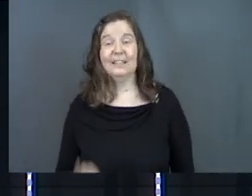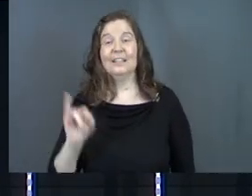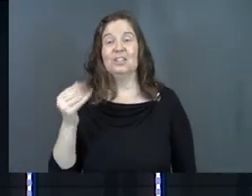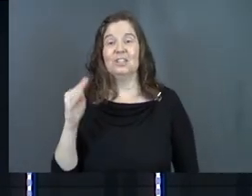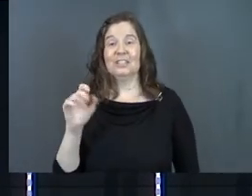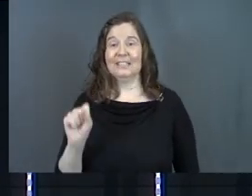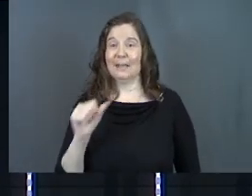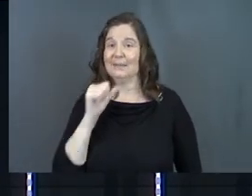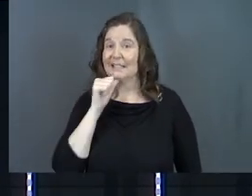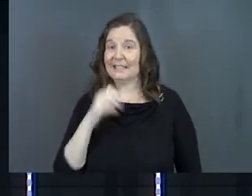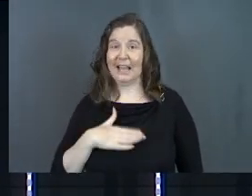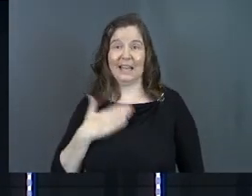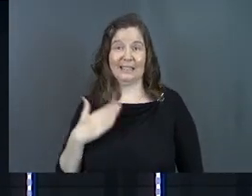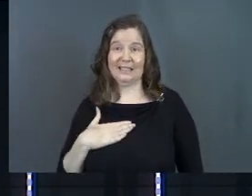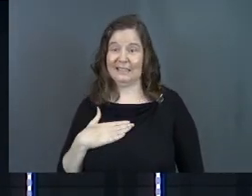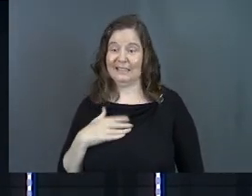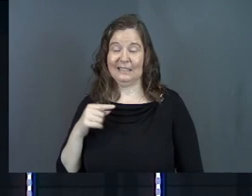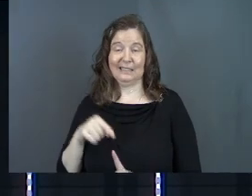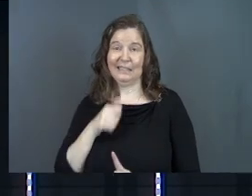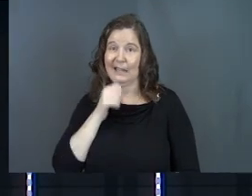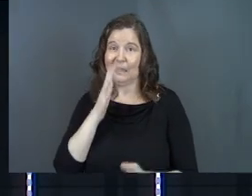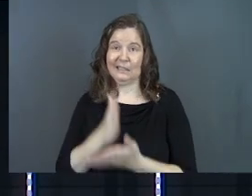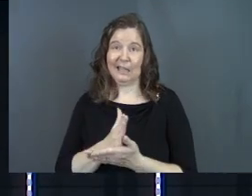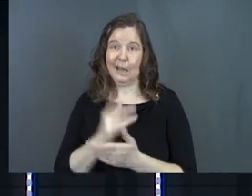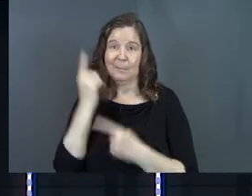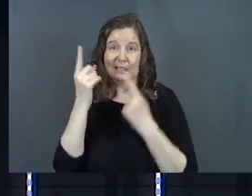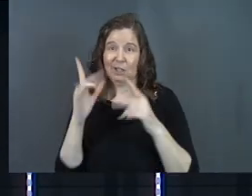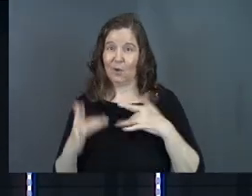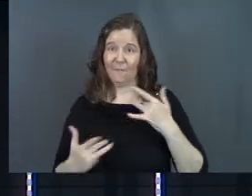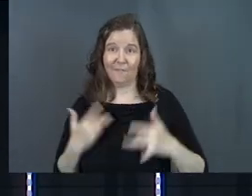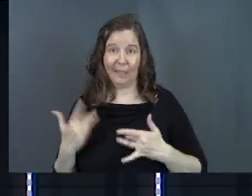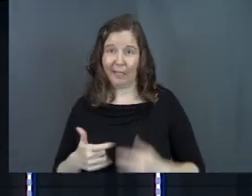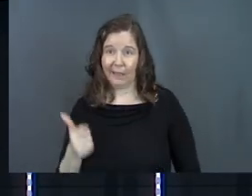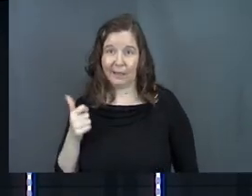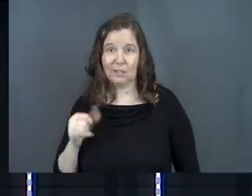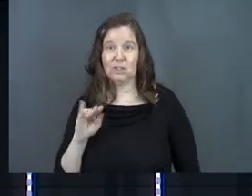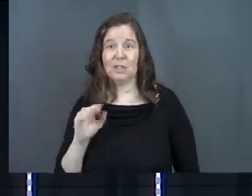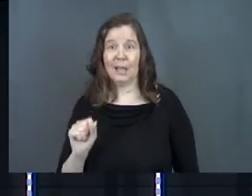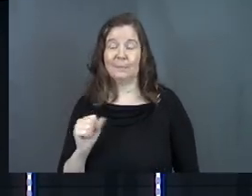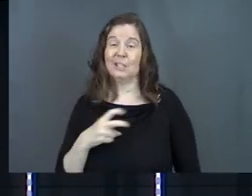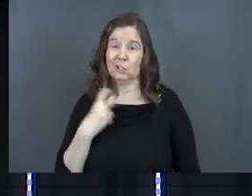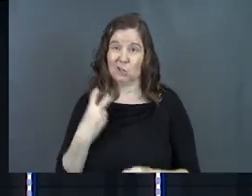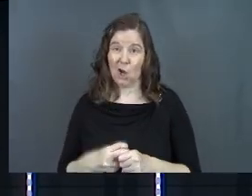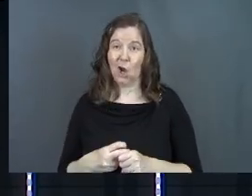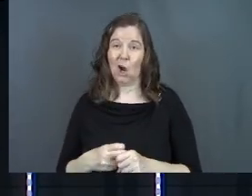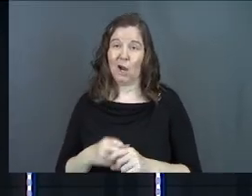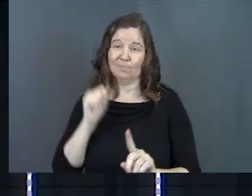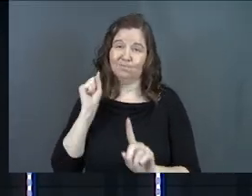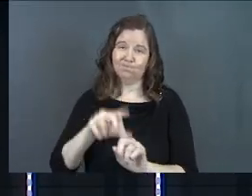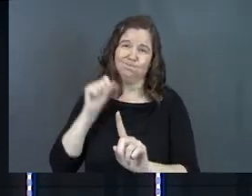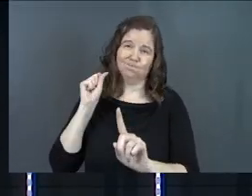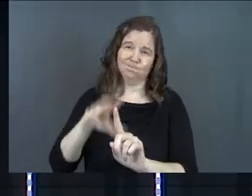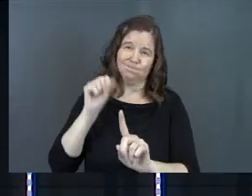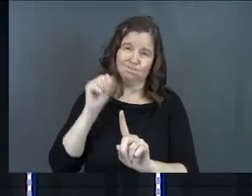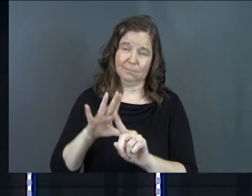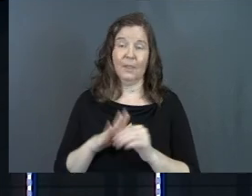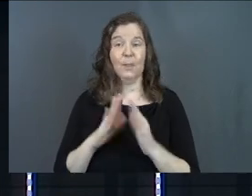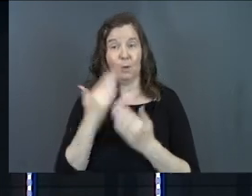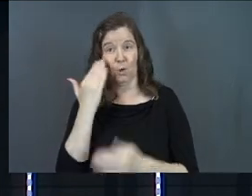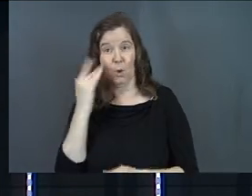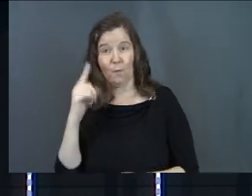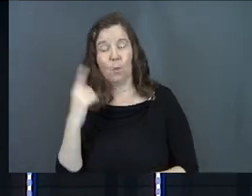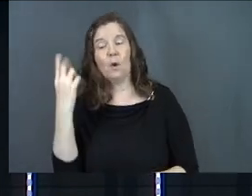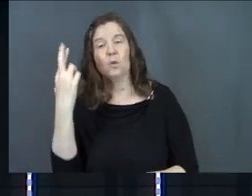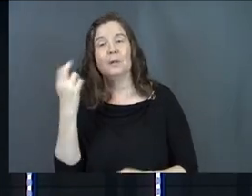James is not easy going. He's not going to stop and consider your feelings. James is hard hitting. That's what this book is known for.